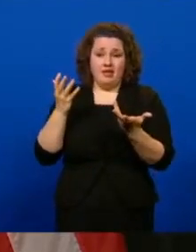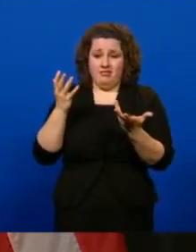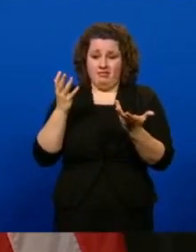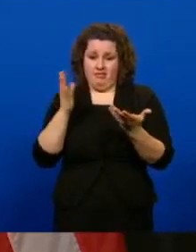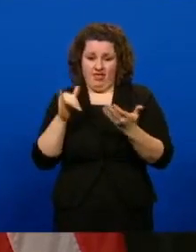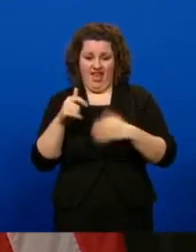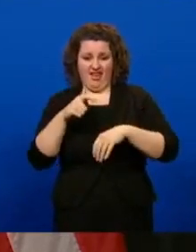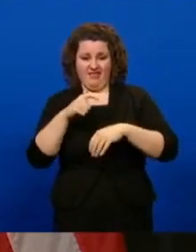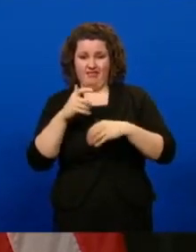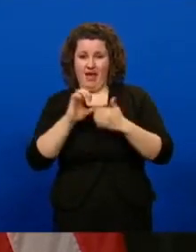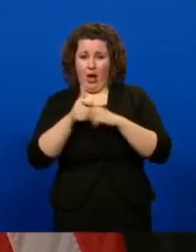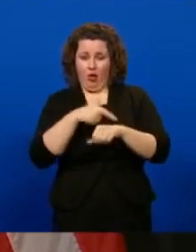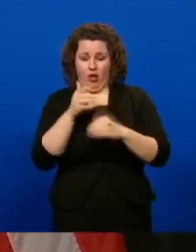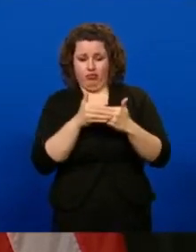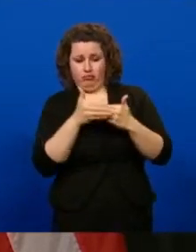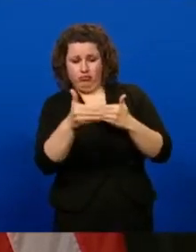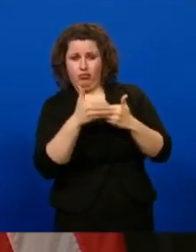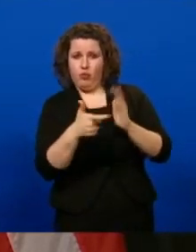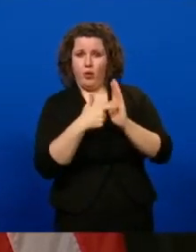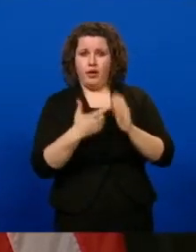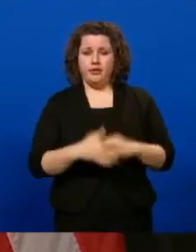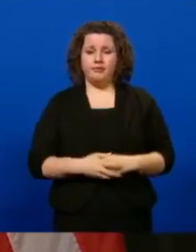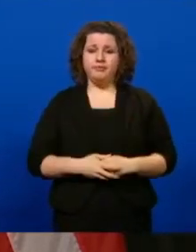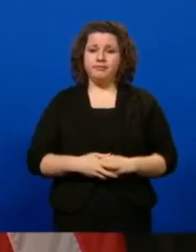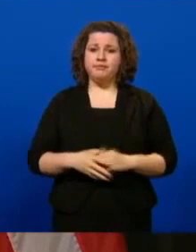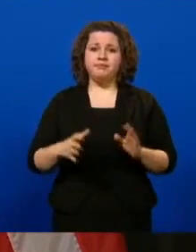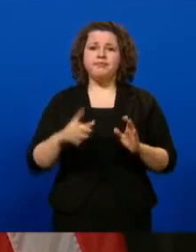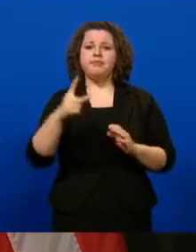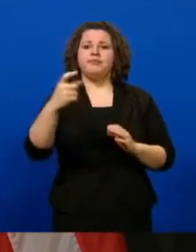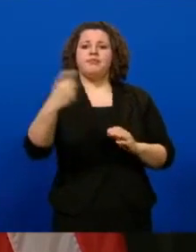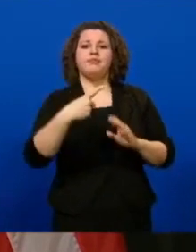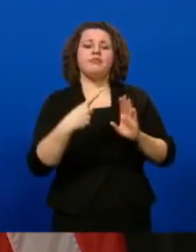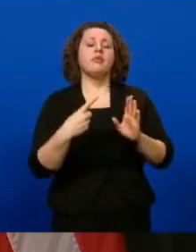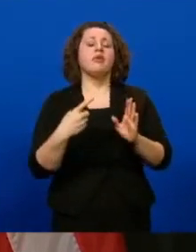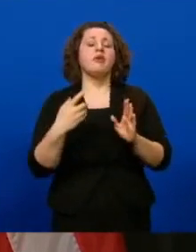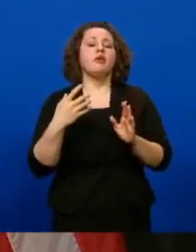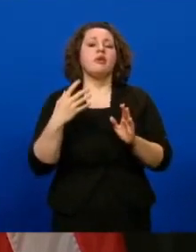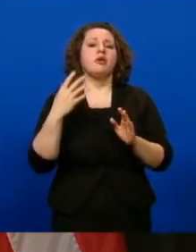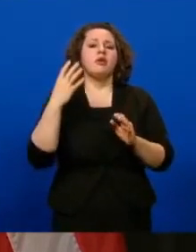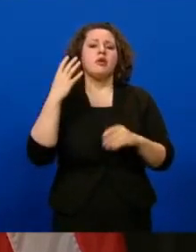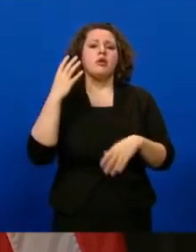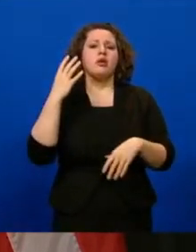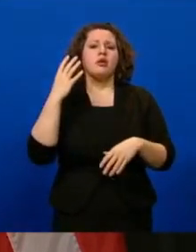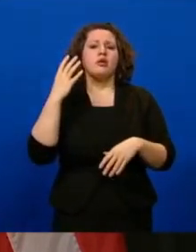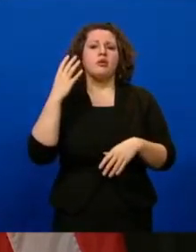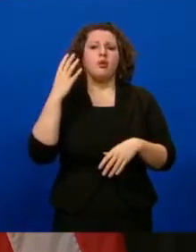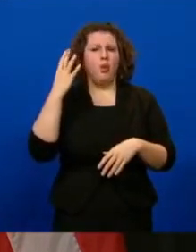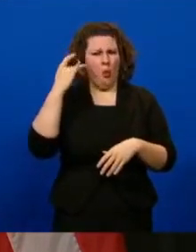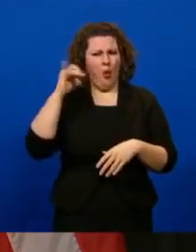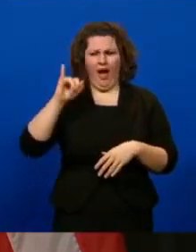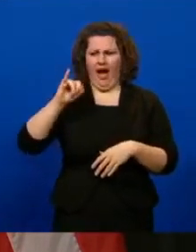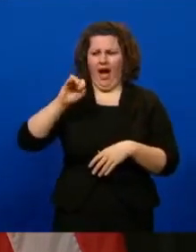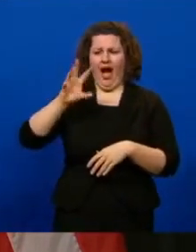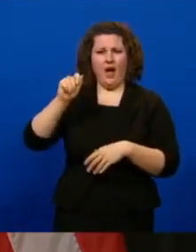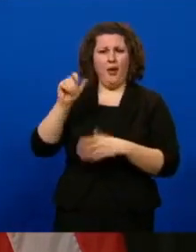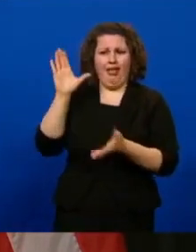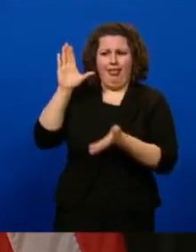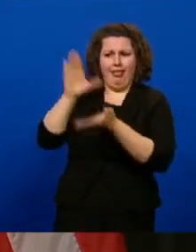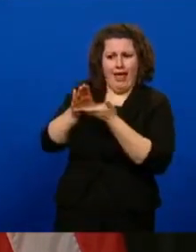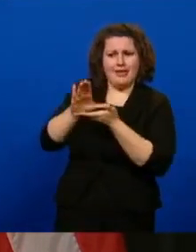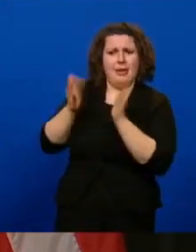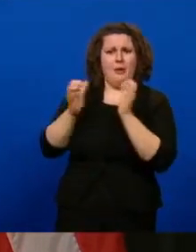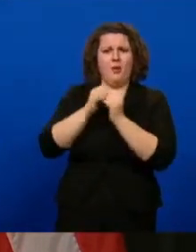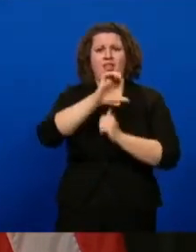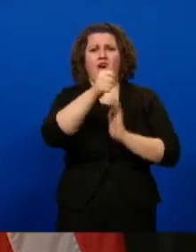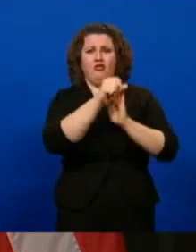timeline looks like and how we move through that. Governor, how did Iowa wind up with a disproportionately lower allocation of